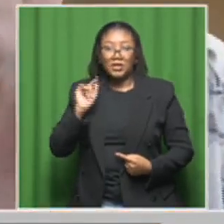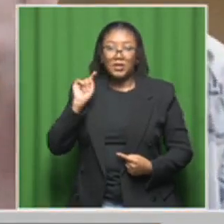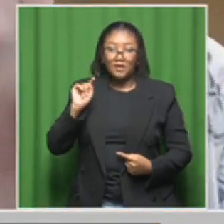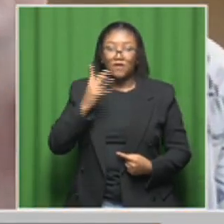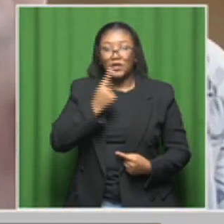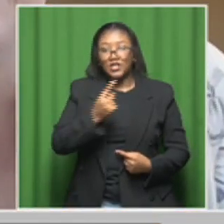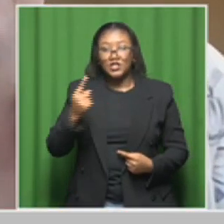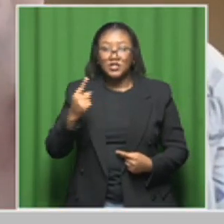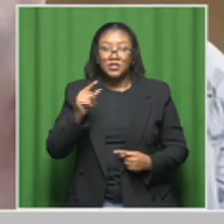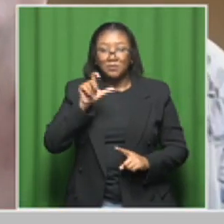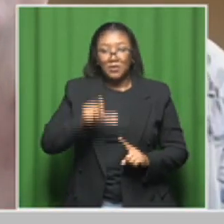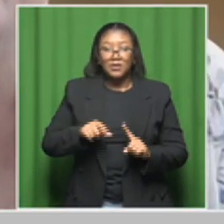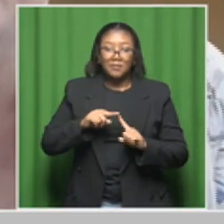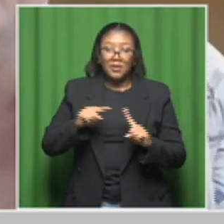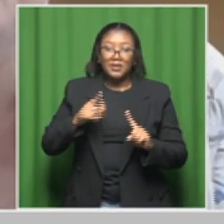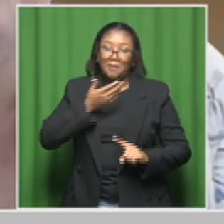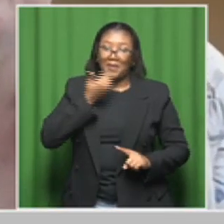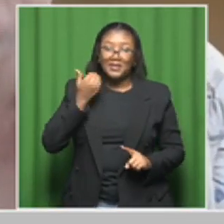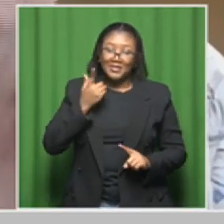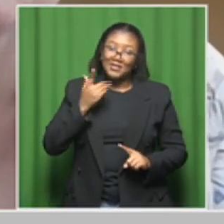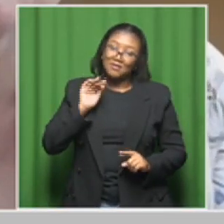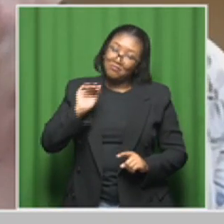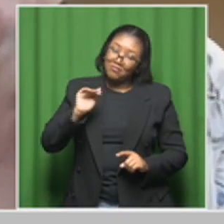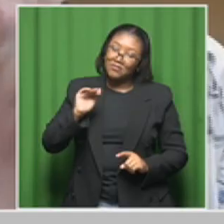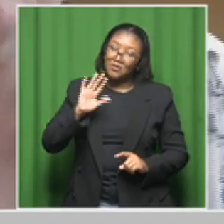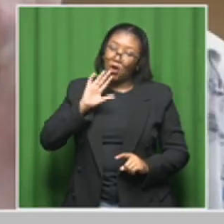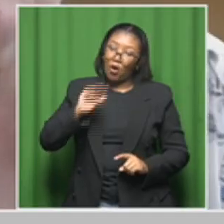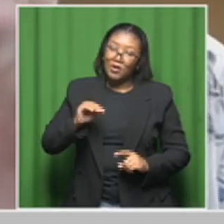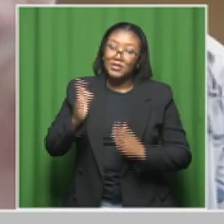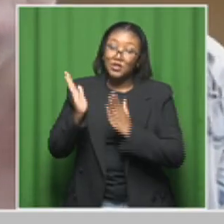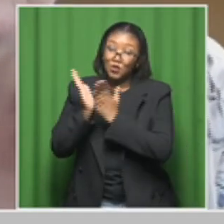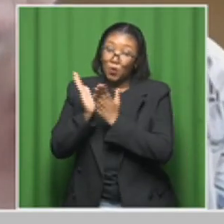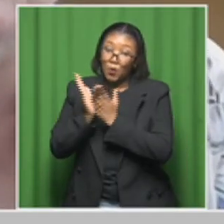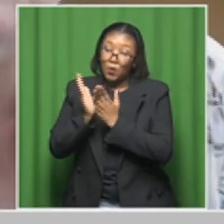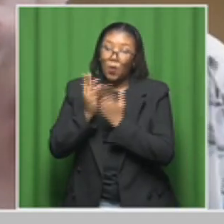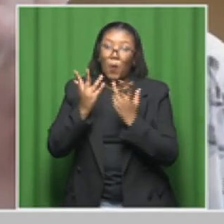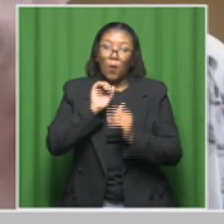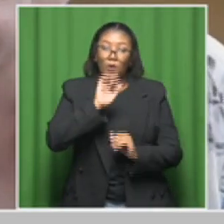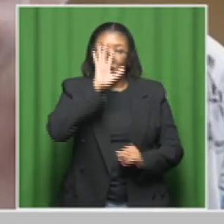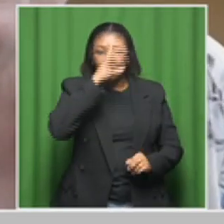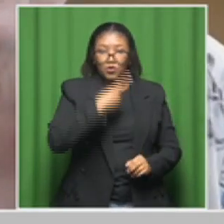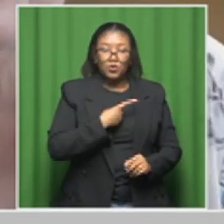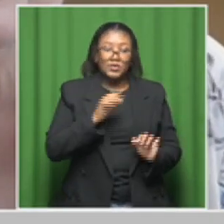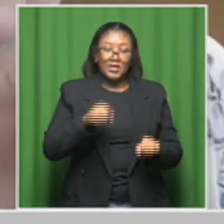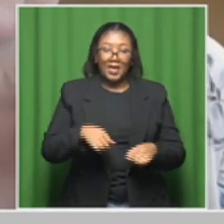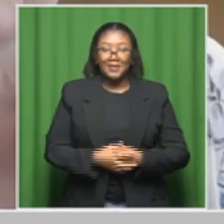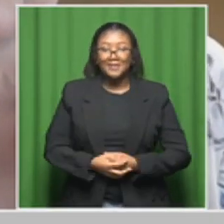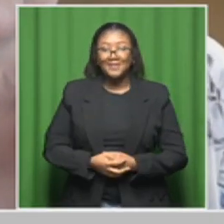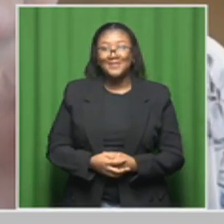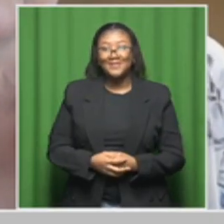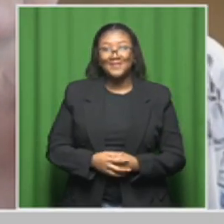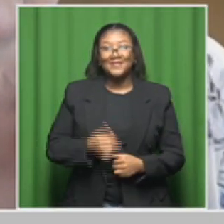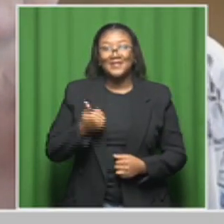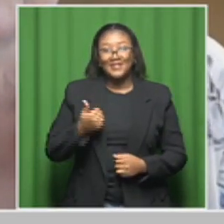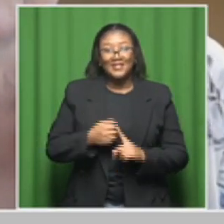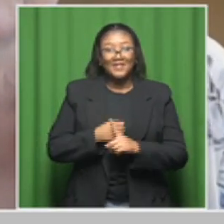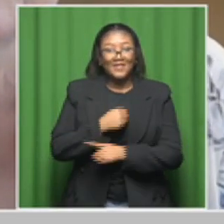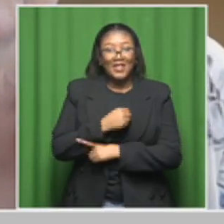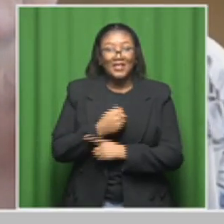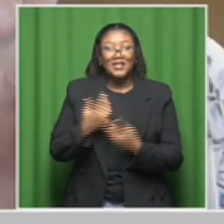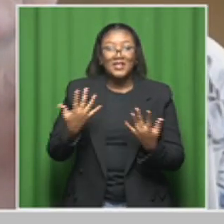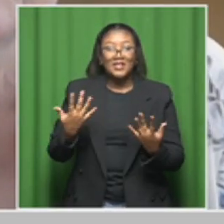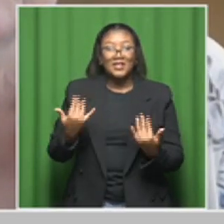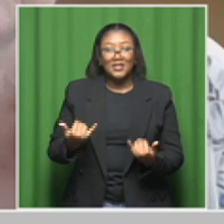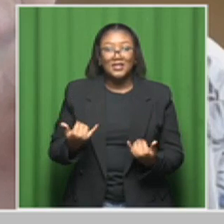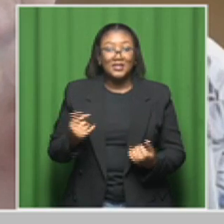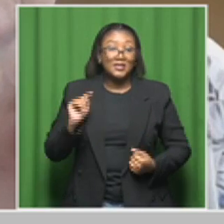But I think for now, the best thing to do would be to ask the school or to ask your daughter. And of course, just finally, Dr. Bamford, if